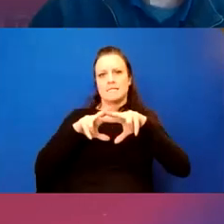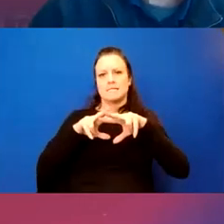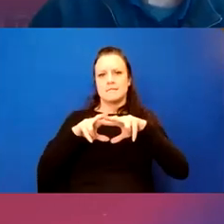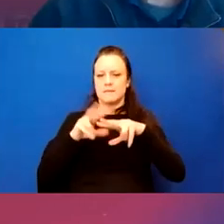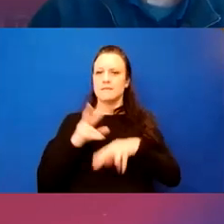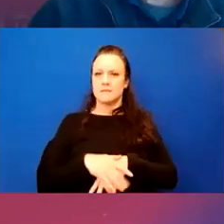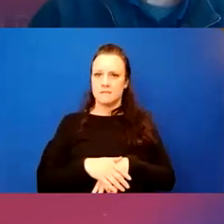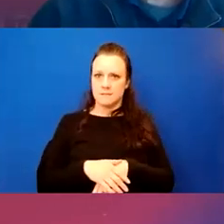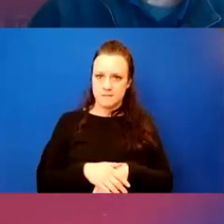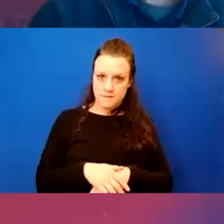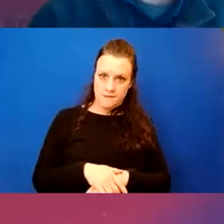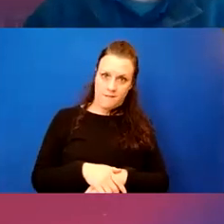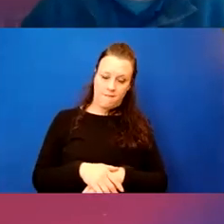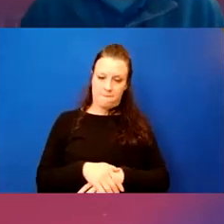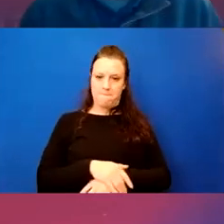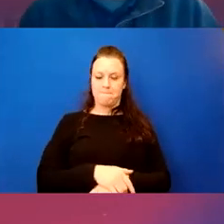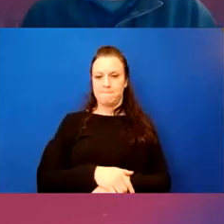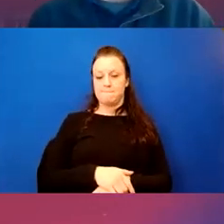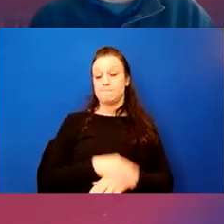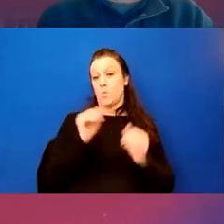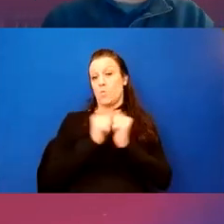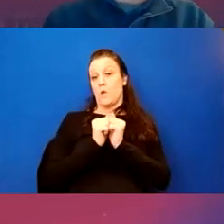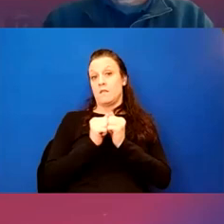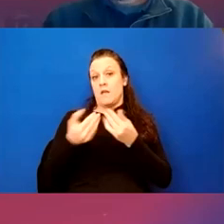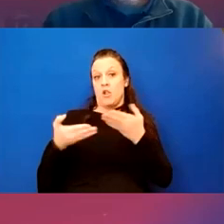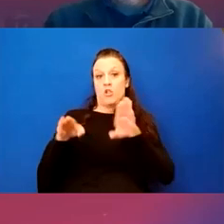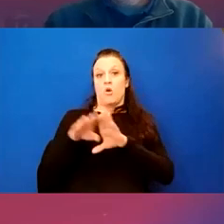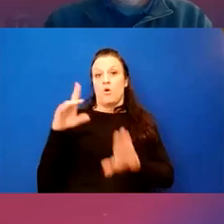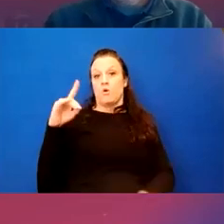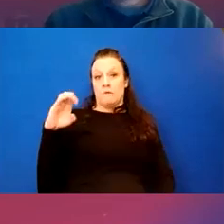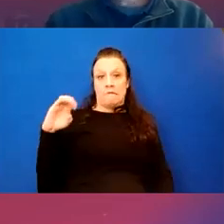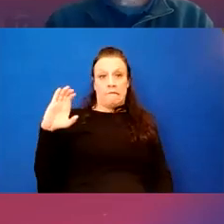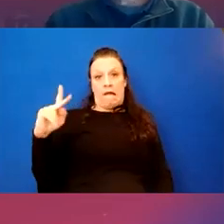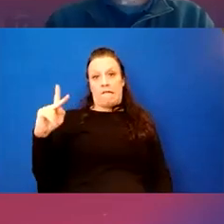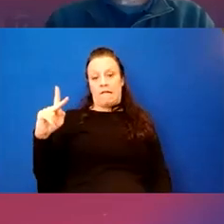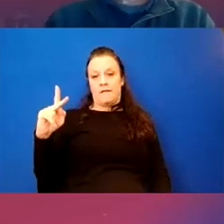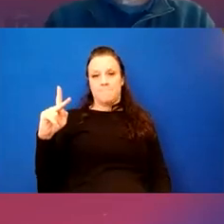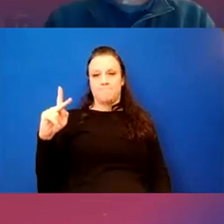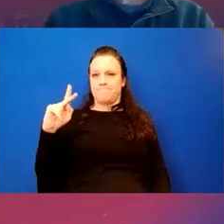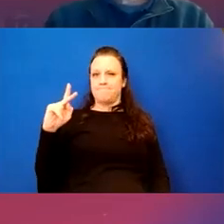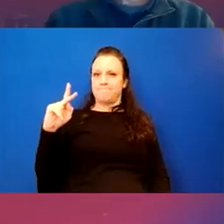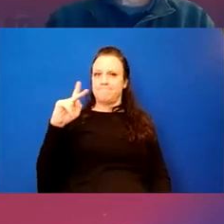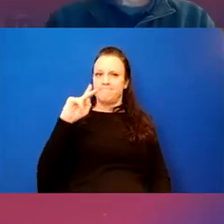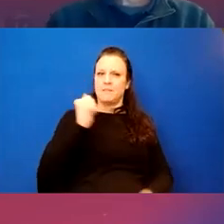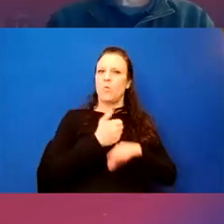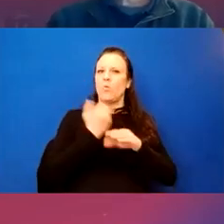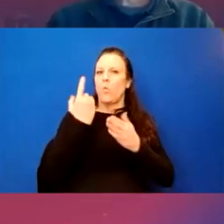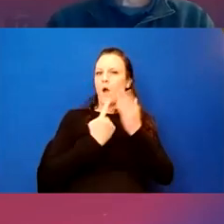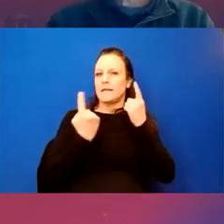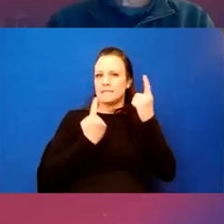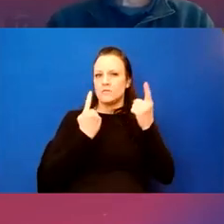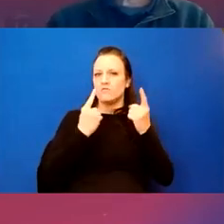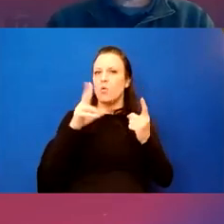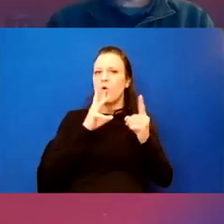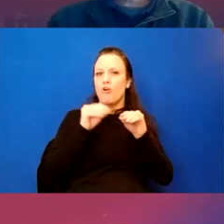the new track structure. With the closed deck configuration, what considerations have been given for water